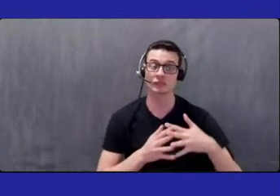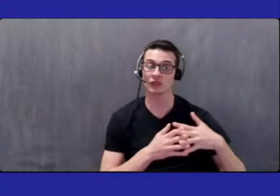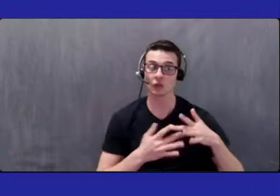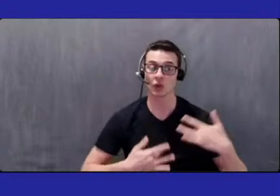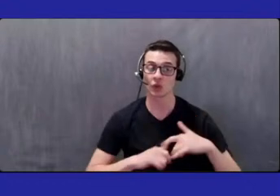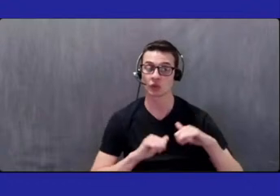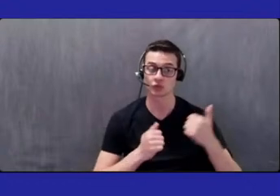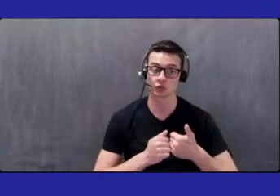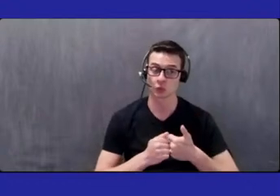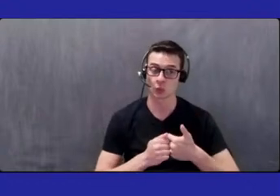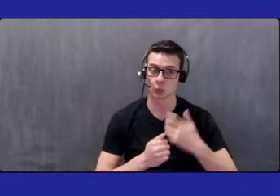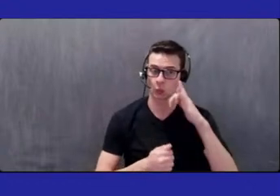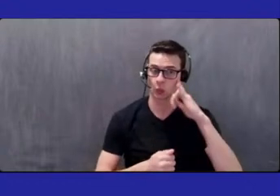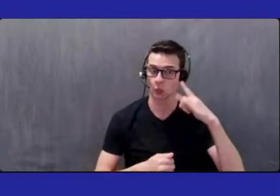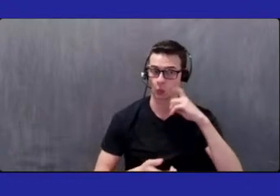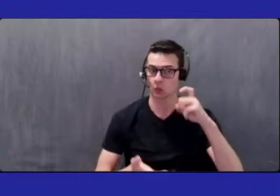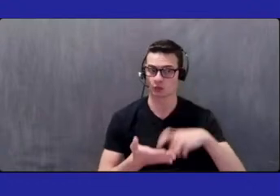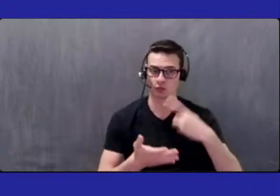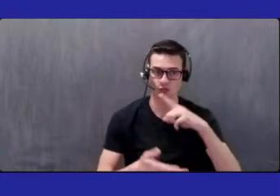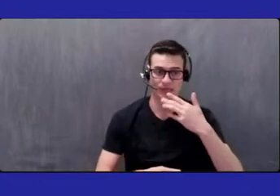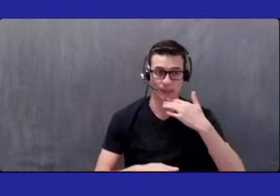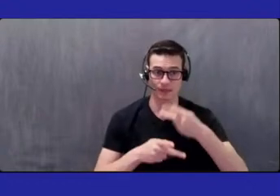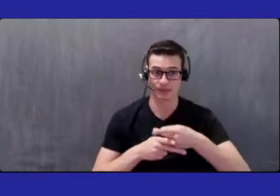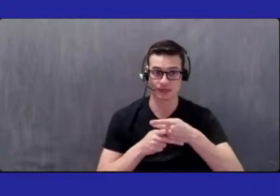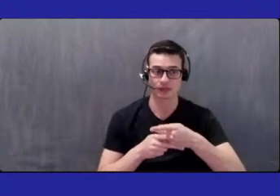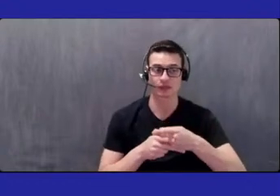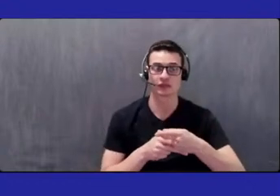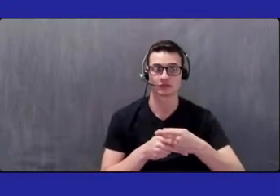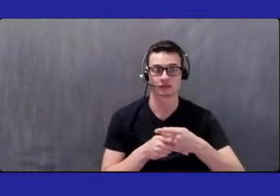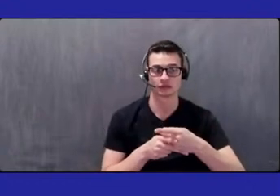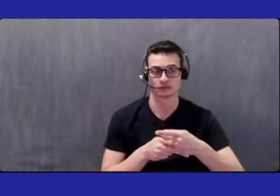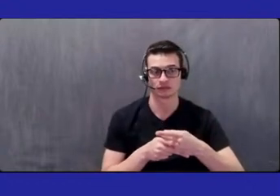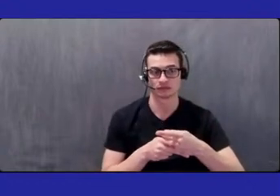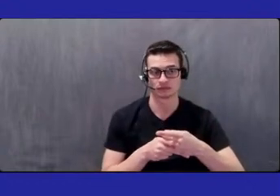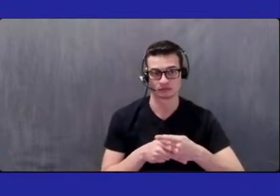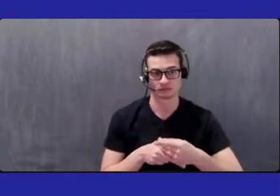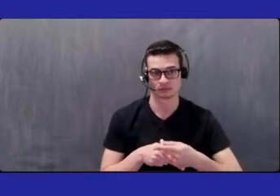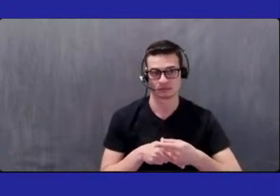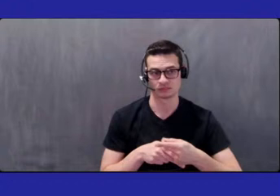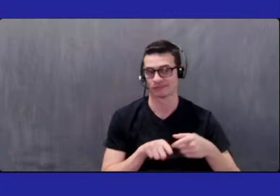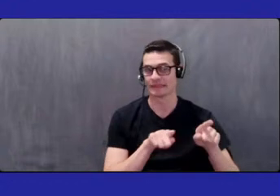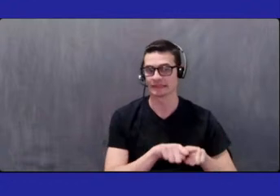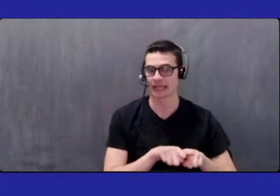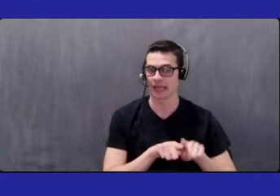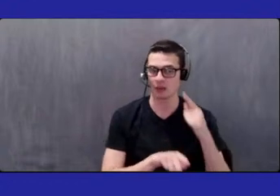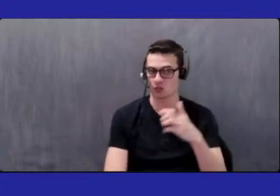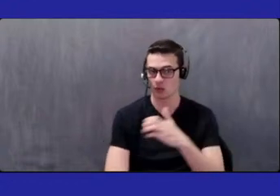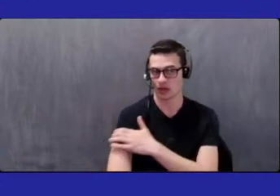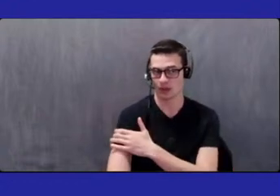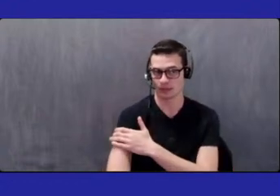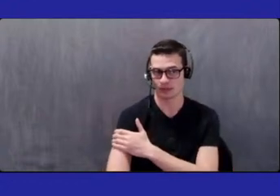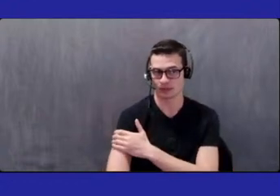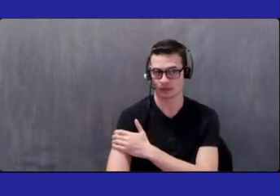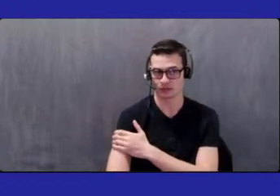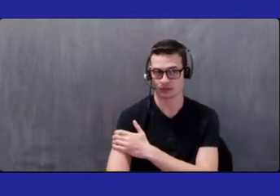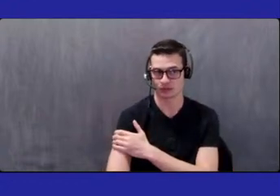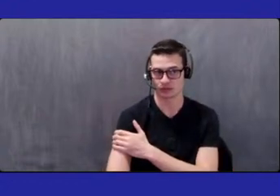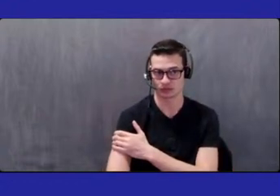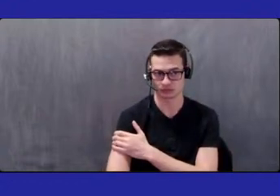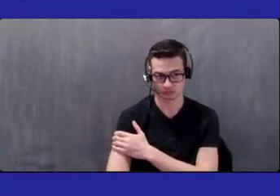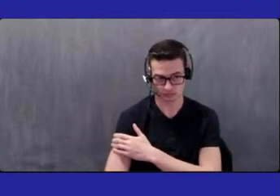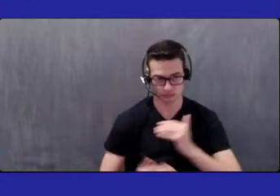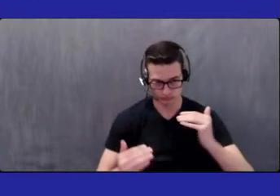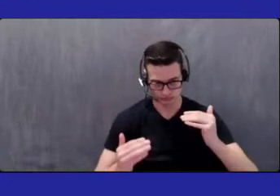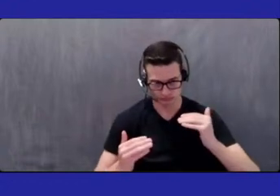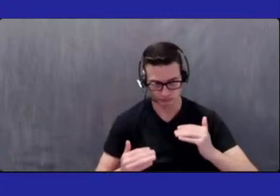for Diabetes Care, 2023 American Heart Association for Gold Plus, Recognition for Hypertension